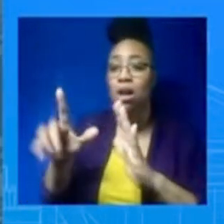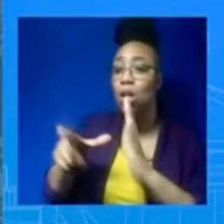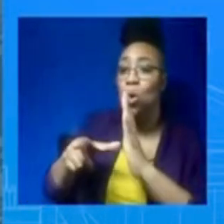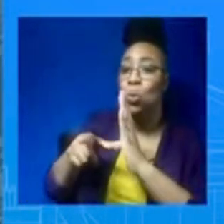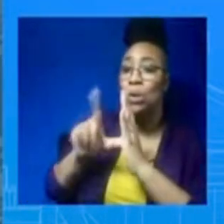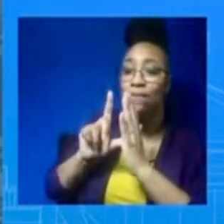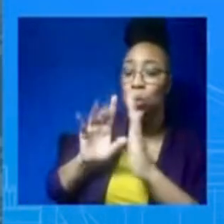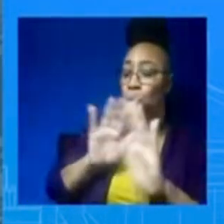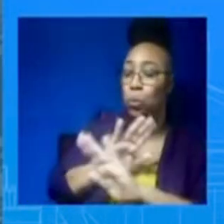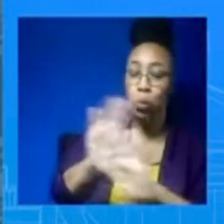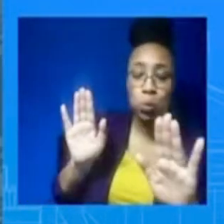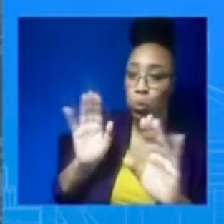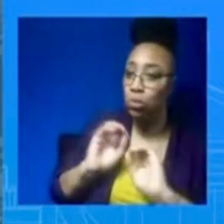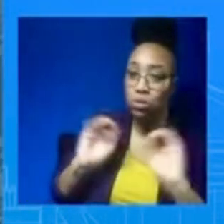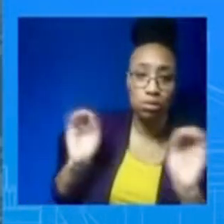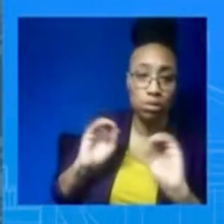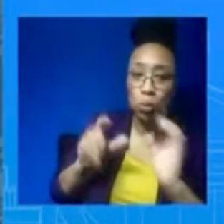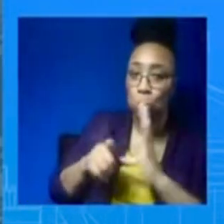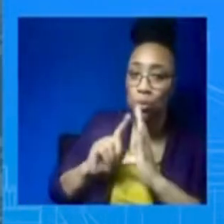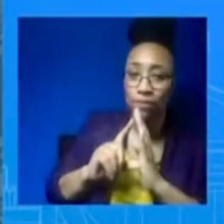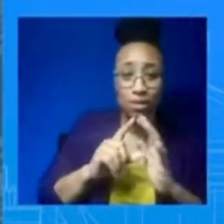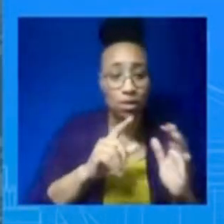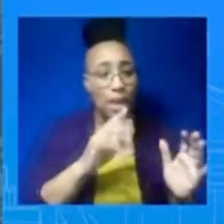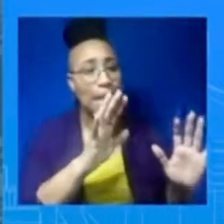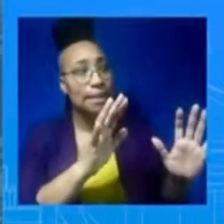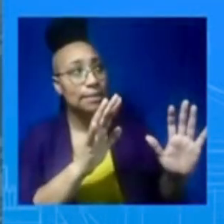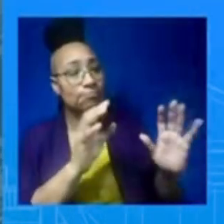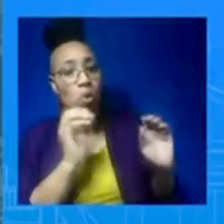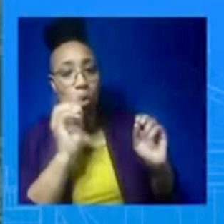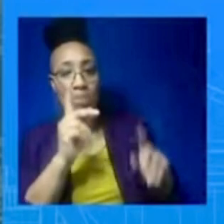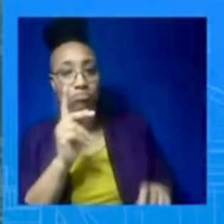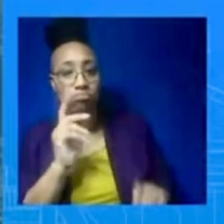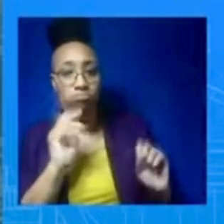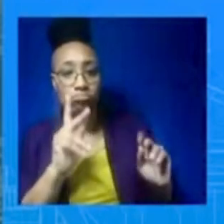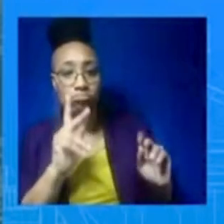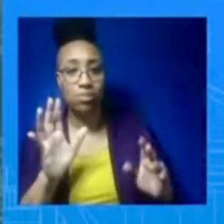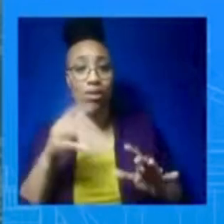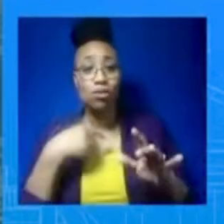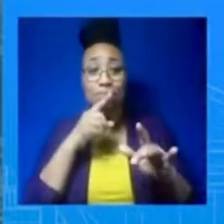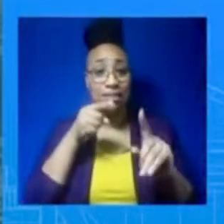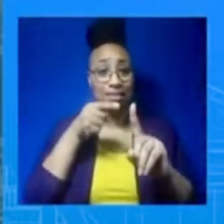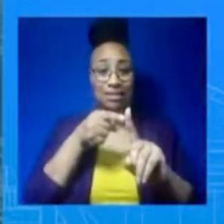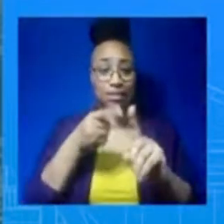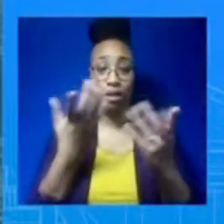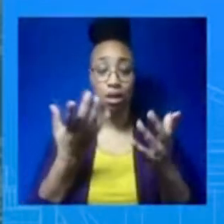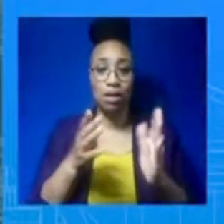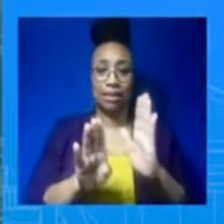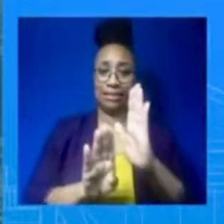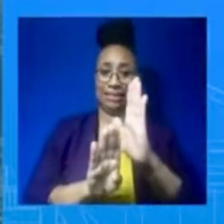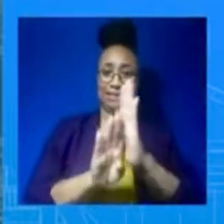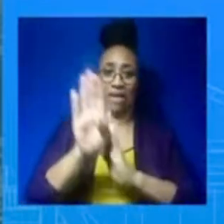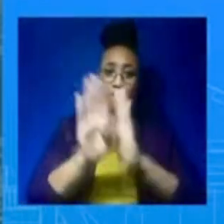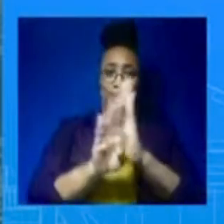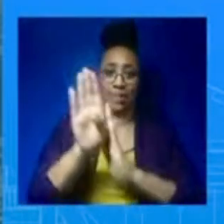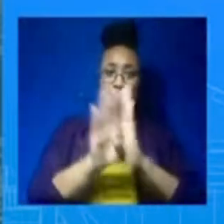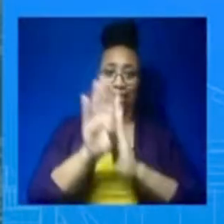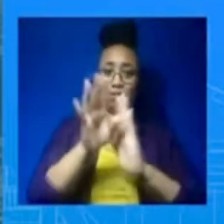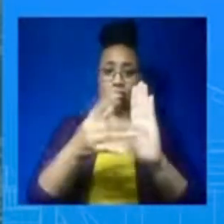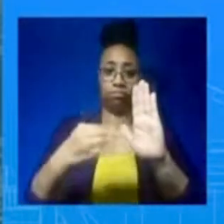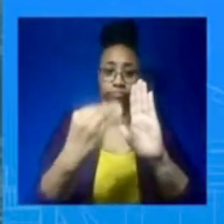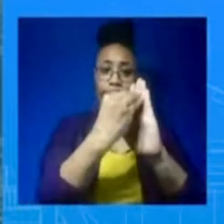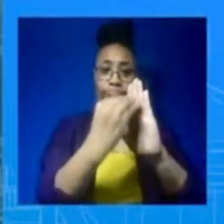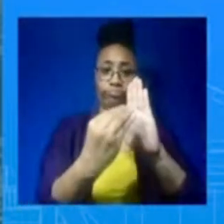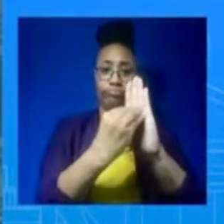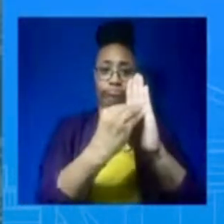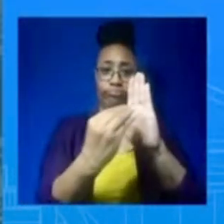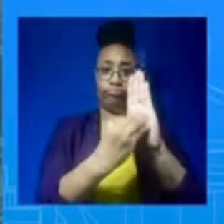parameters that are going to be helping us with the decision-making process, Peter. Now, General Van Herc talked about a domain awareness gap. Some